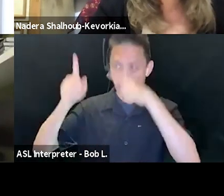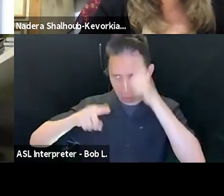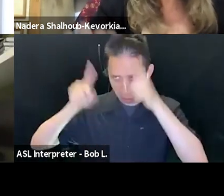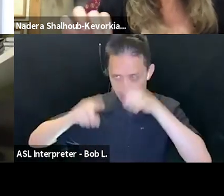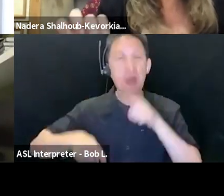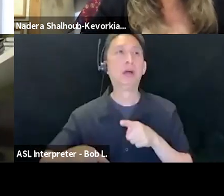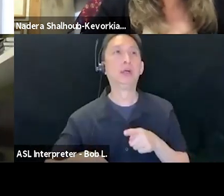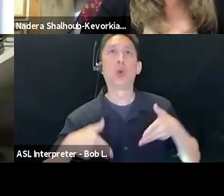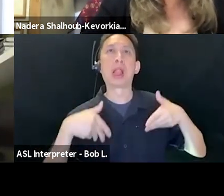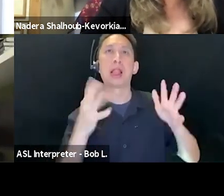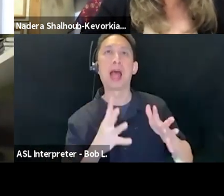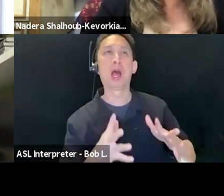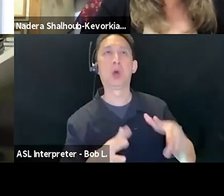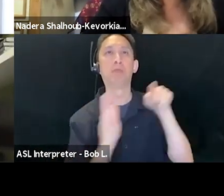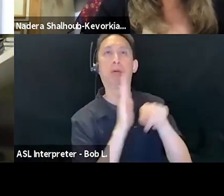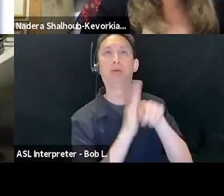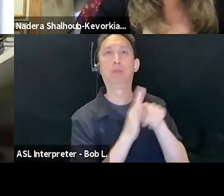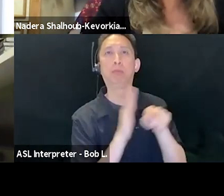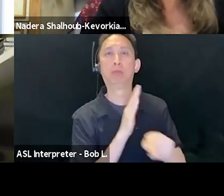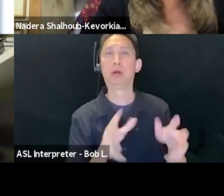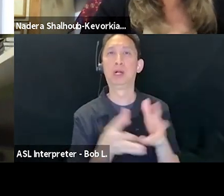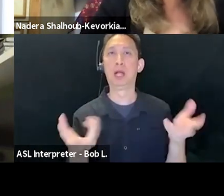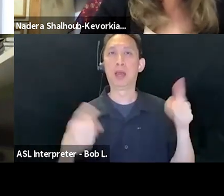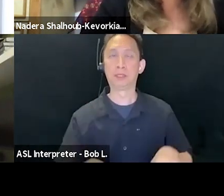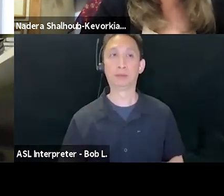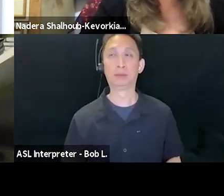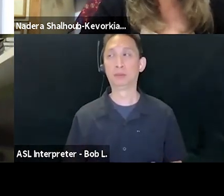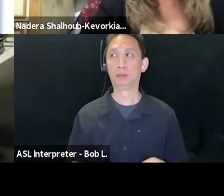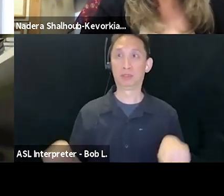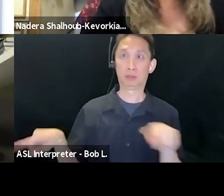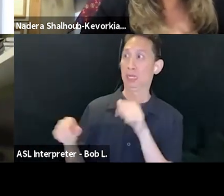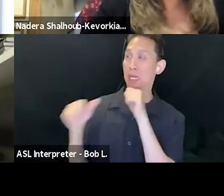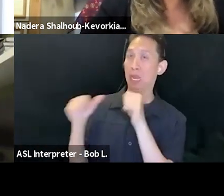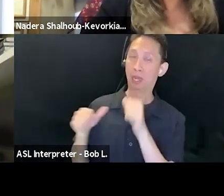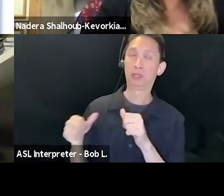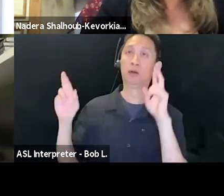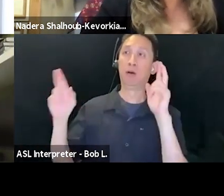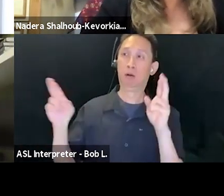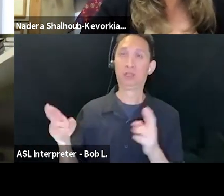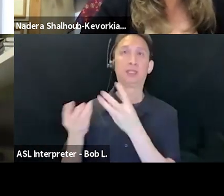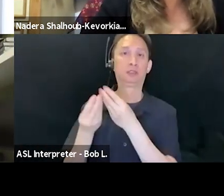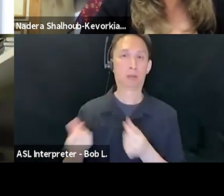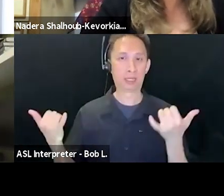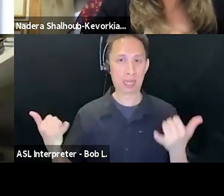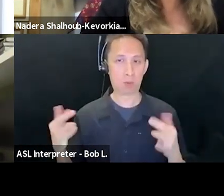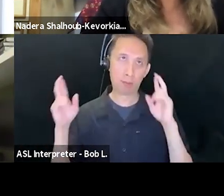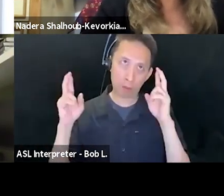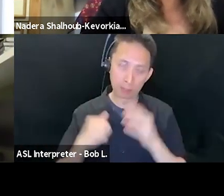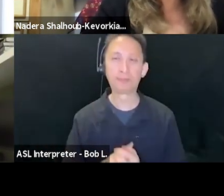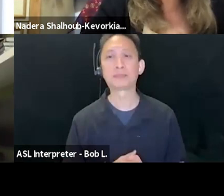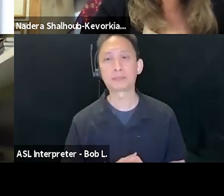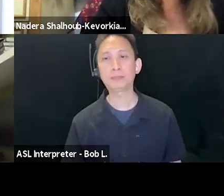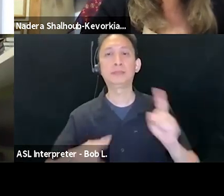atrocity. This wall of denial, however, is currently crumbling, I hope. I'm speaking to you from the old city of Jerusalem where